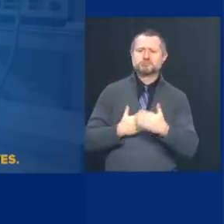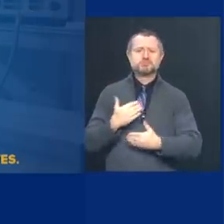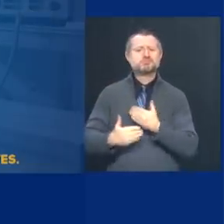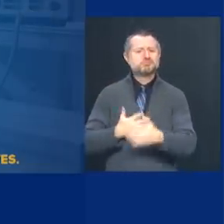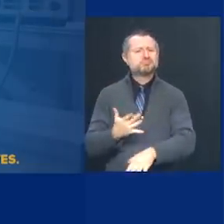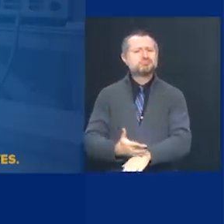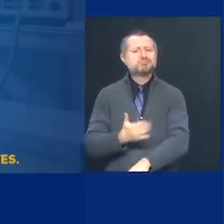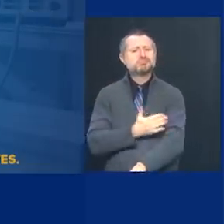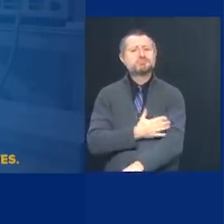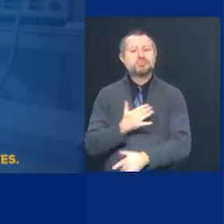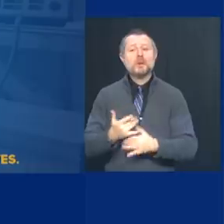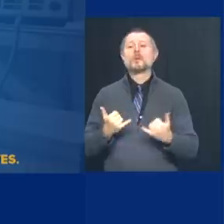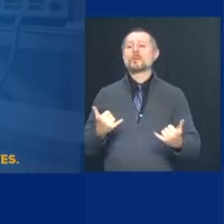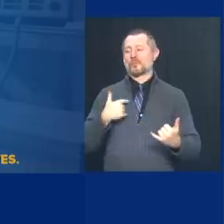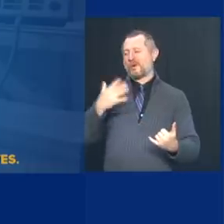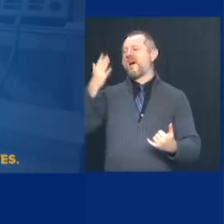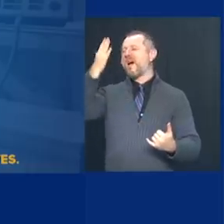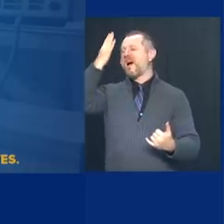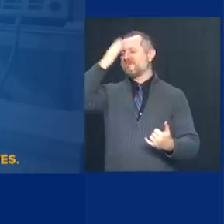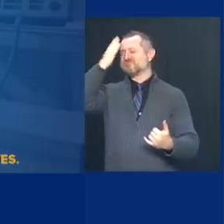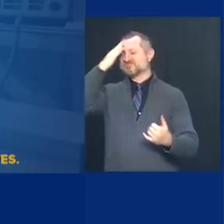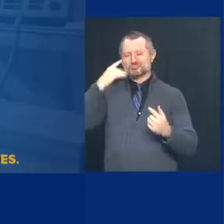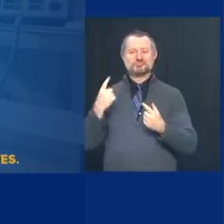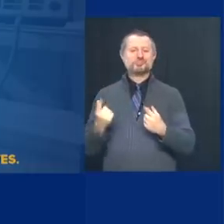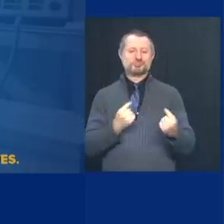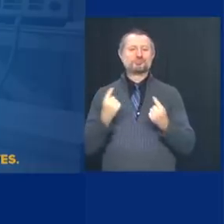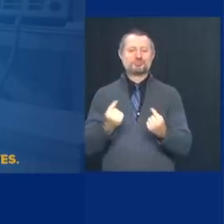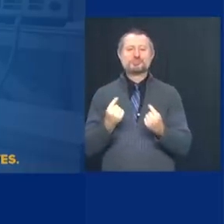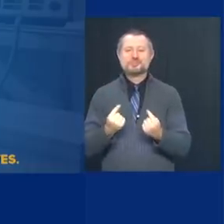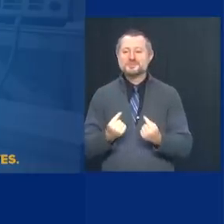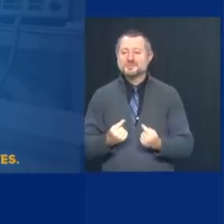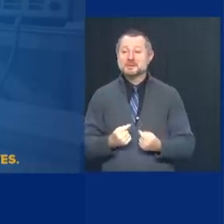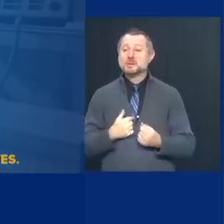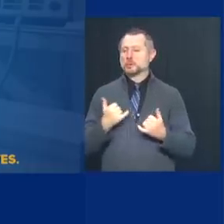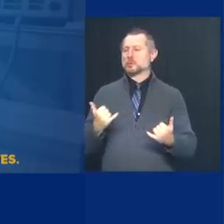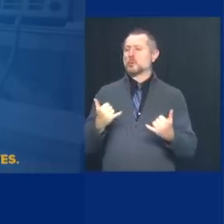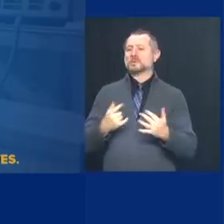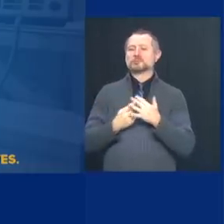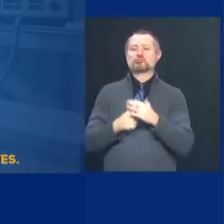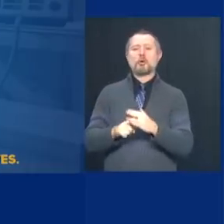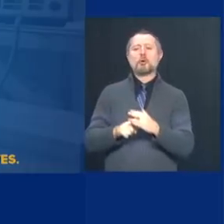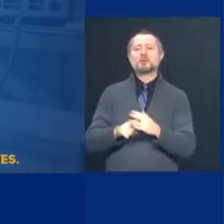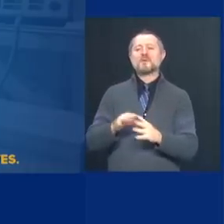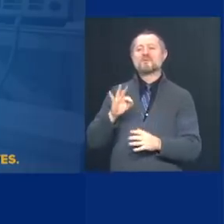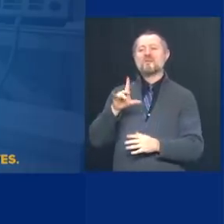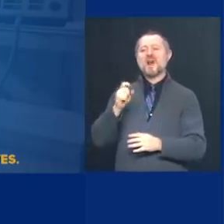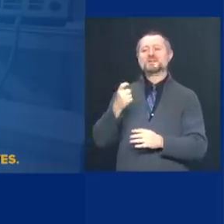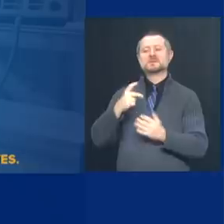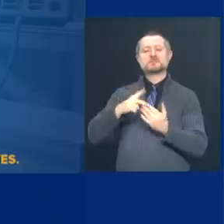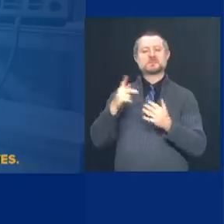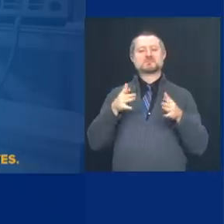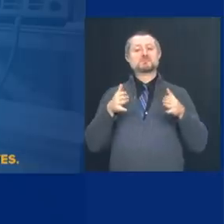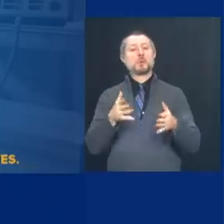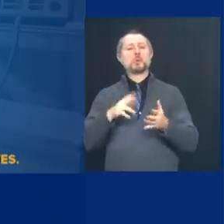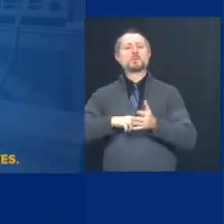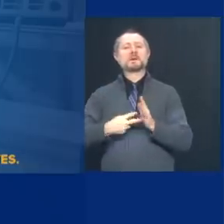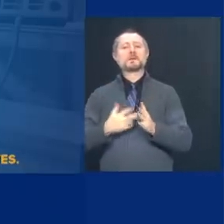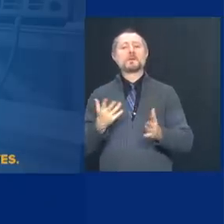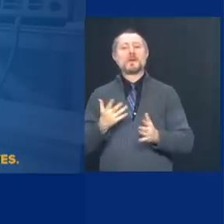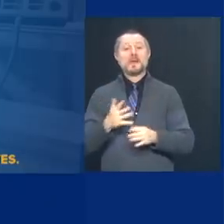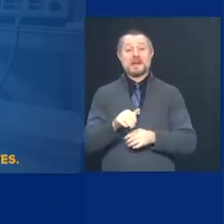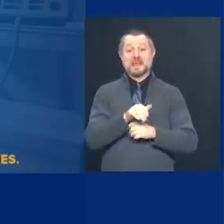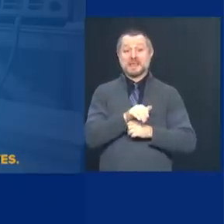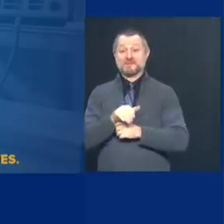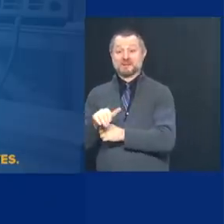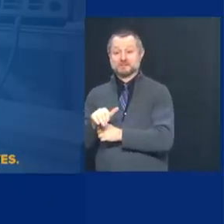more experience in it. We've started the flex management system where every night we get an inventory